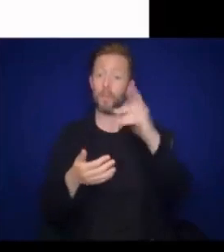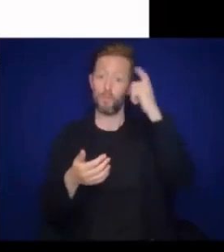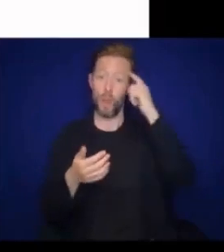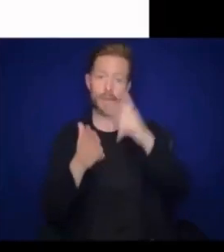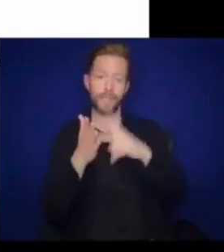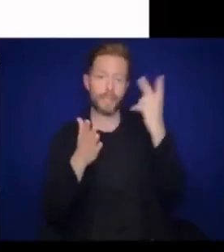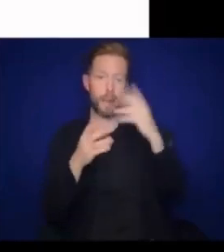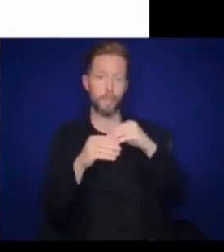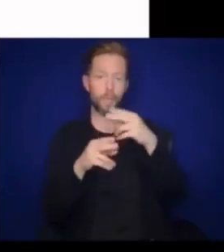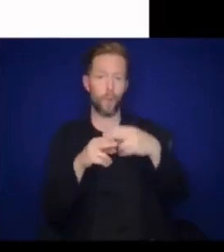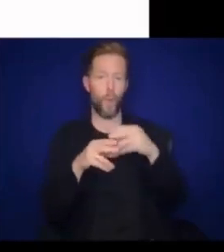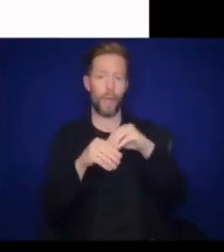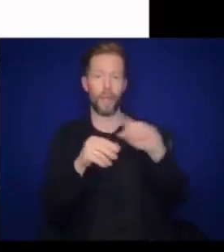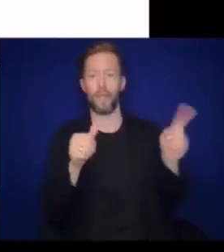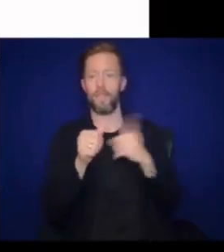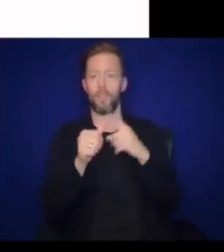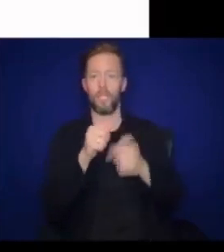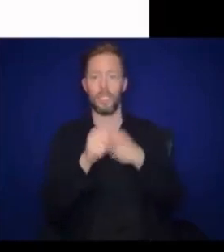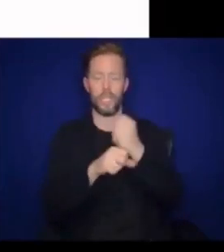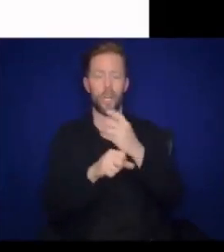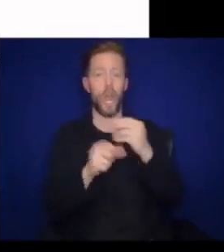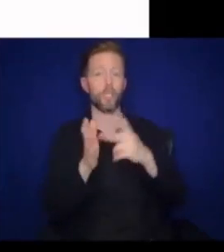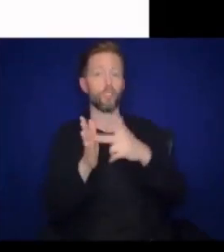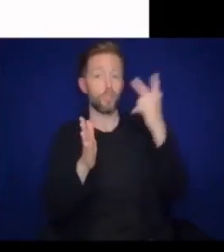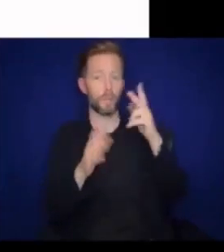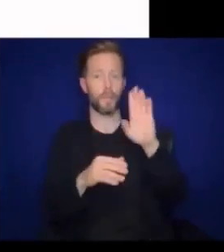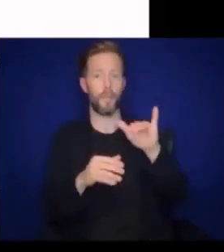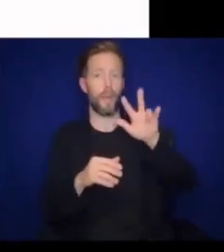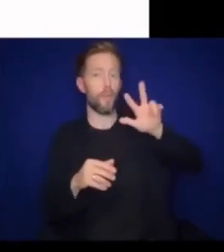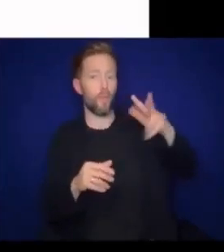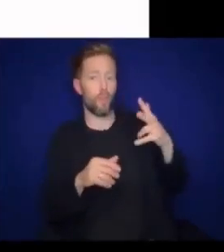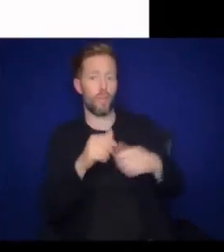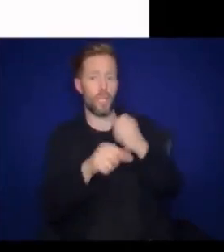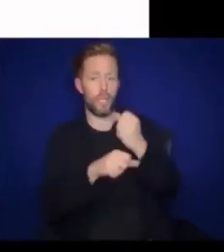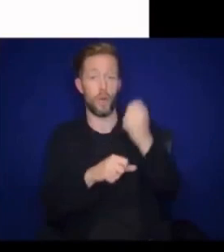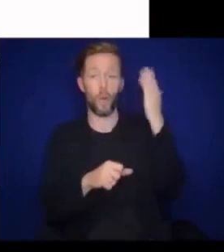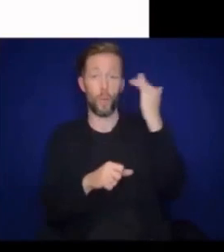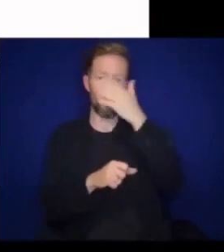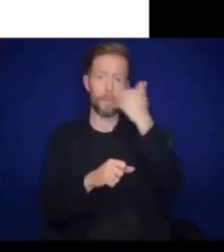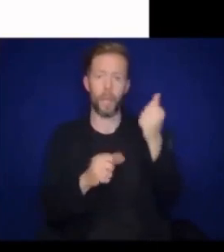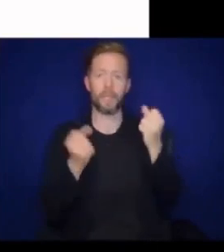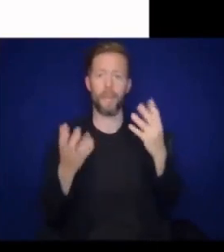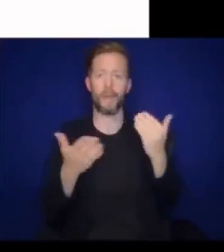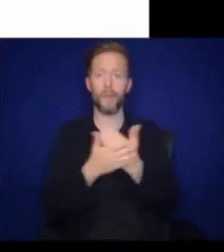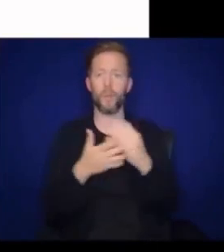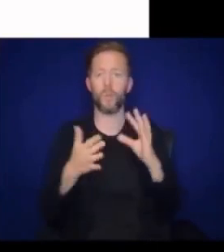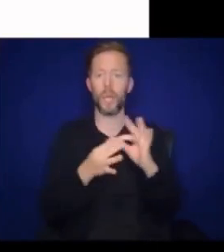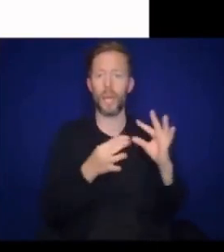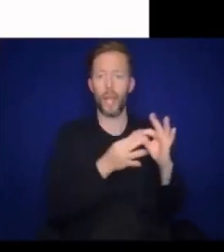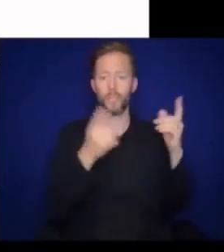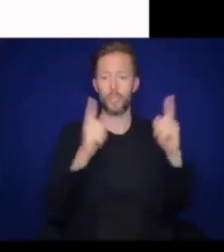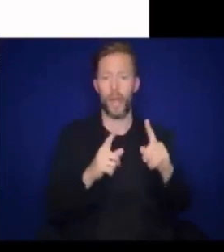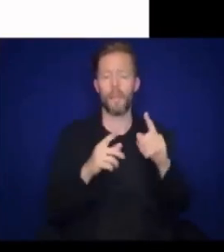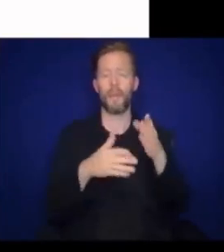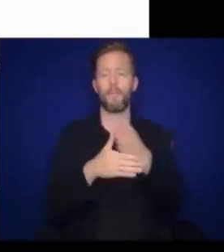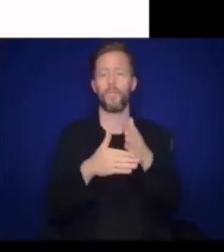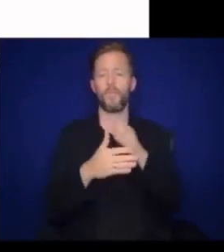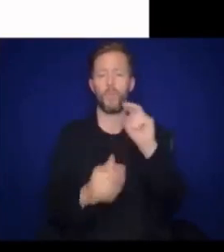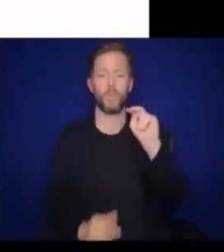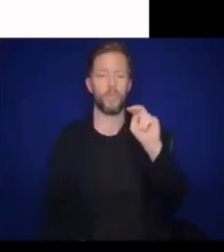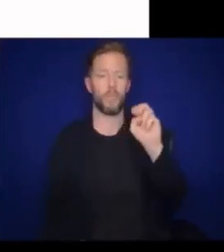brains double in weight in the first year and triple by the third year because of all the new connections that occur between